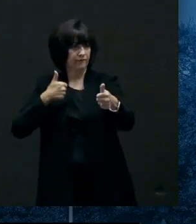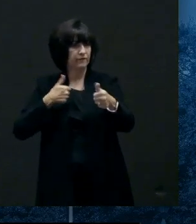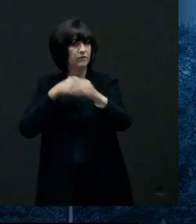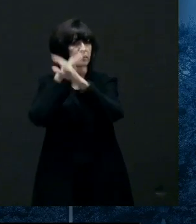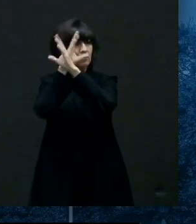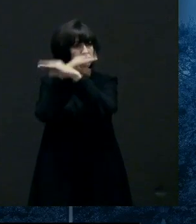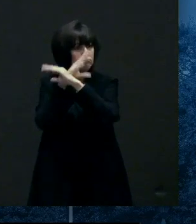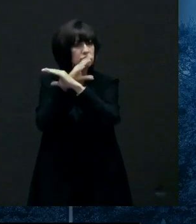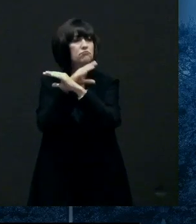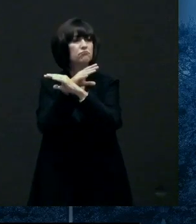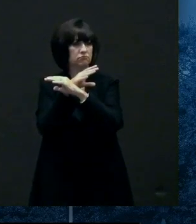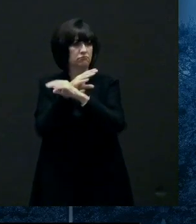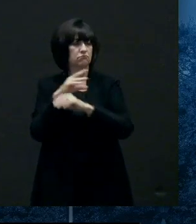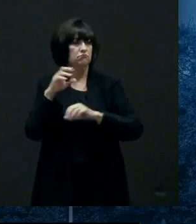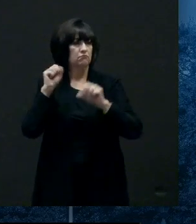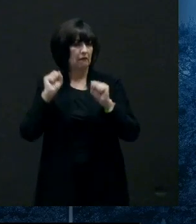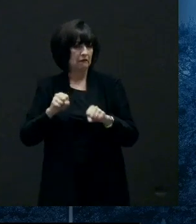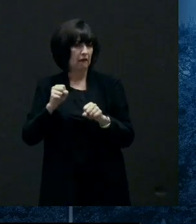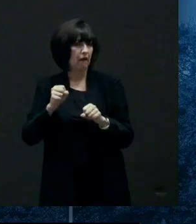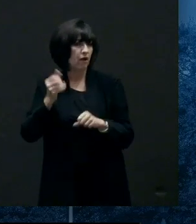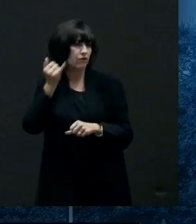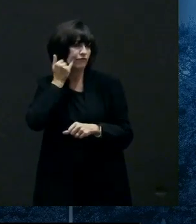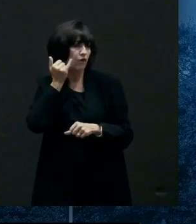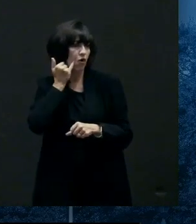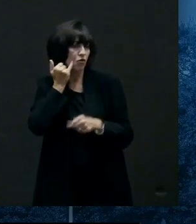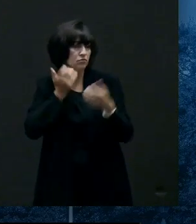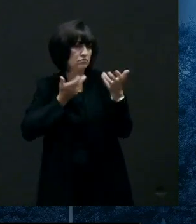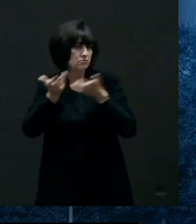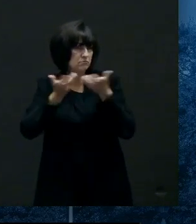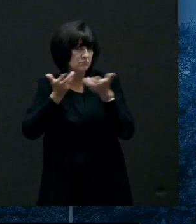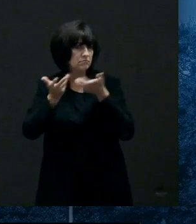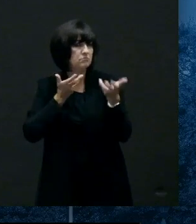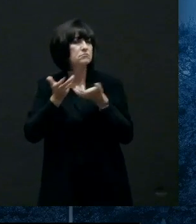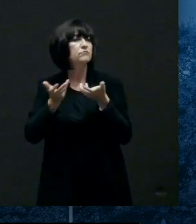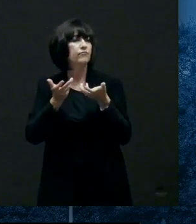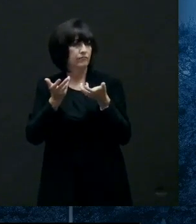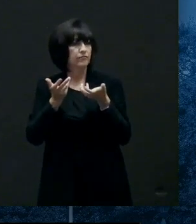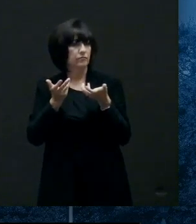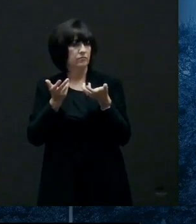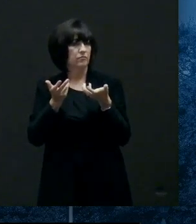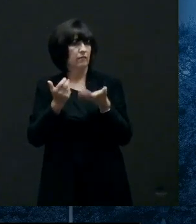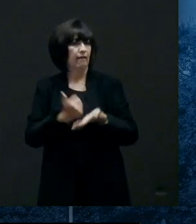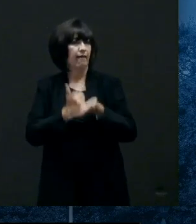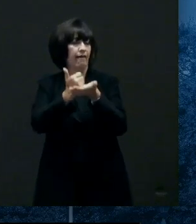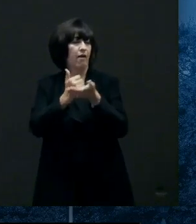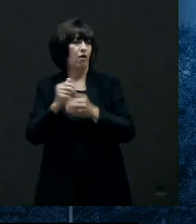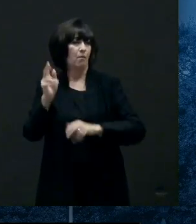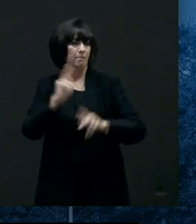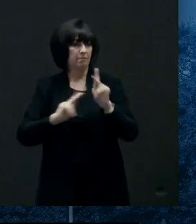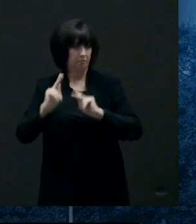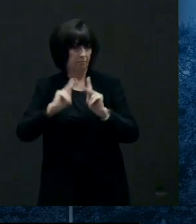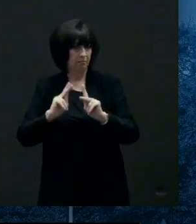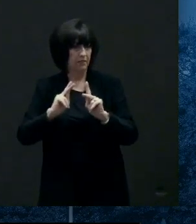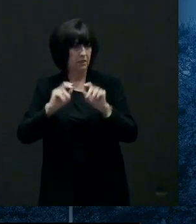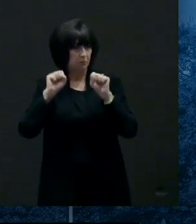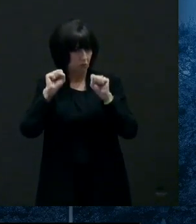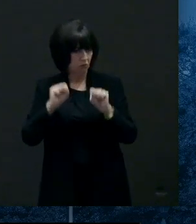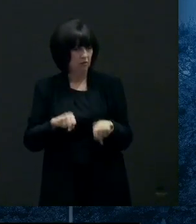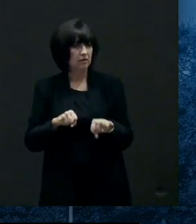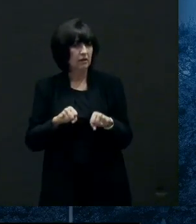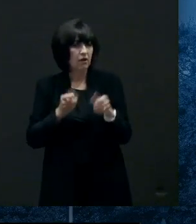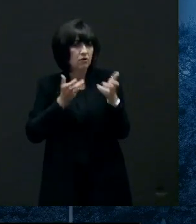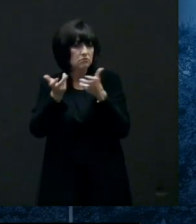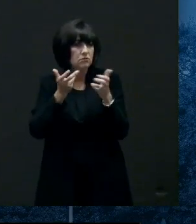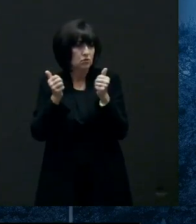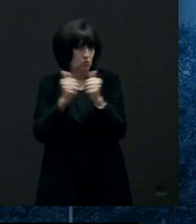delivery of health care services and getting patients in in front of uh physicians safely particularly primary care